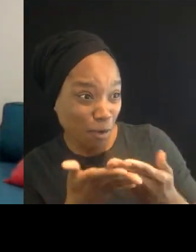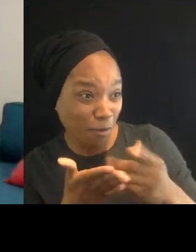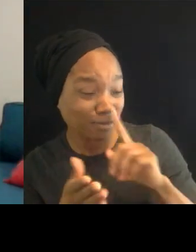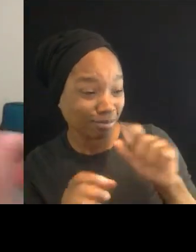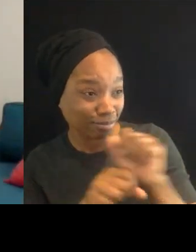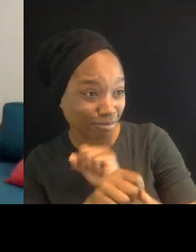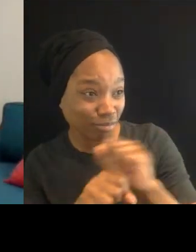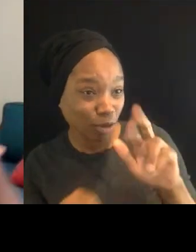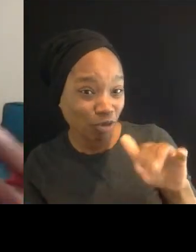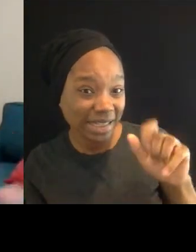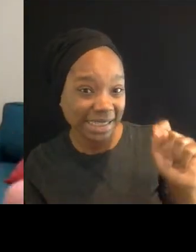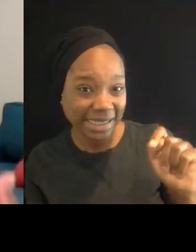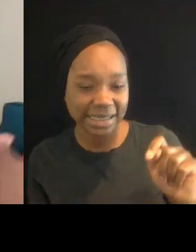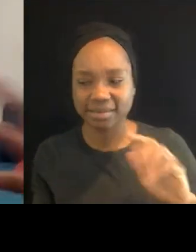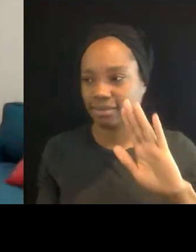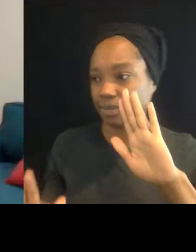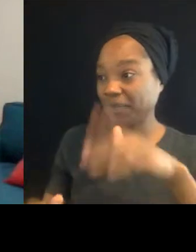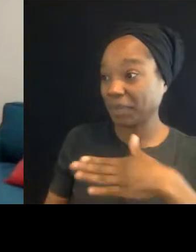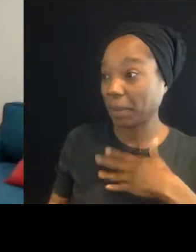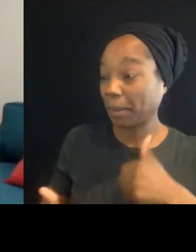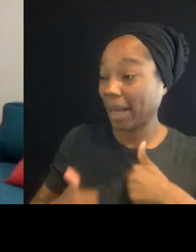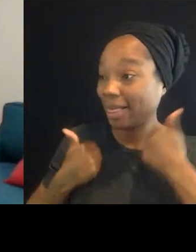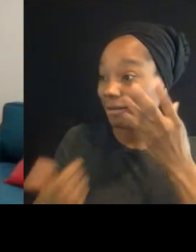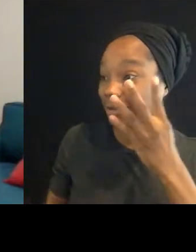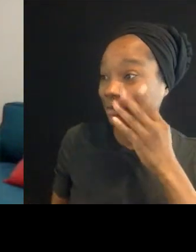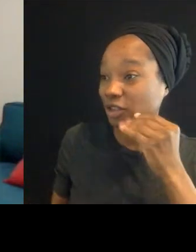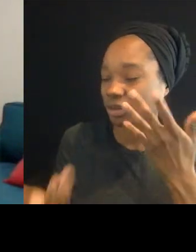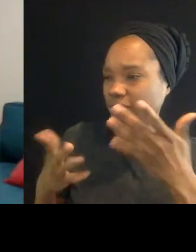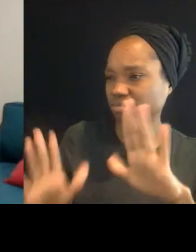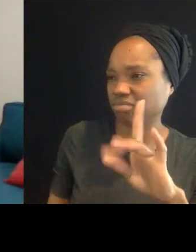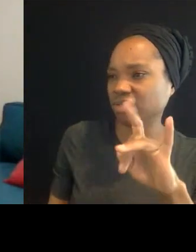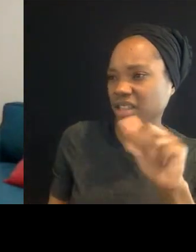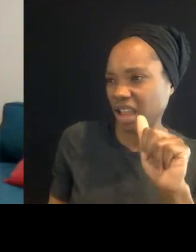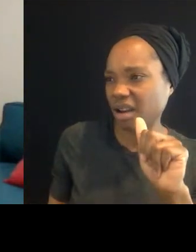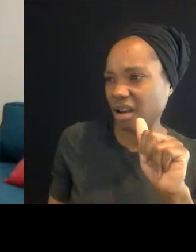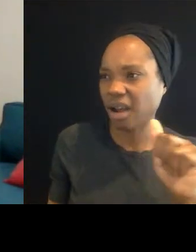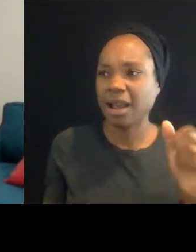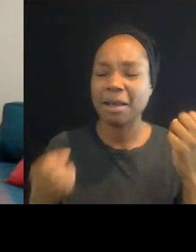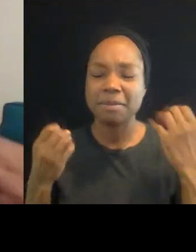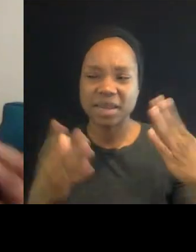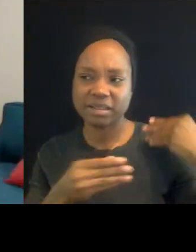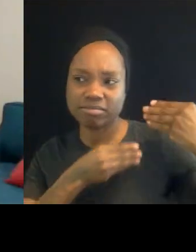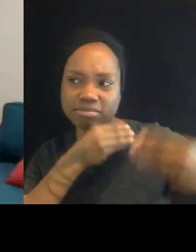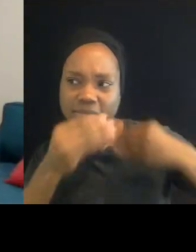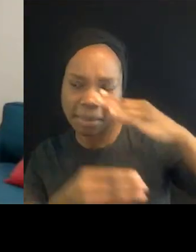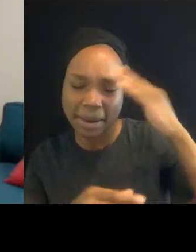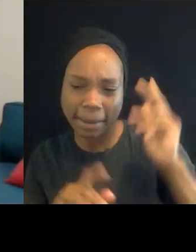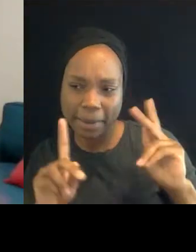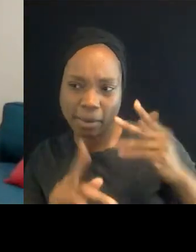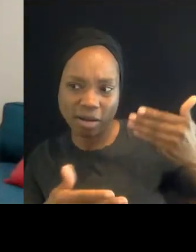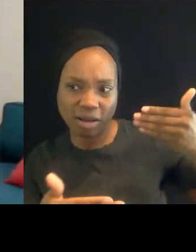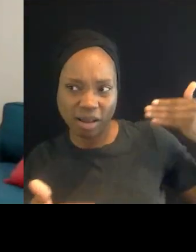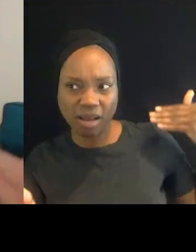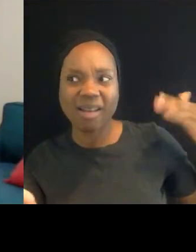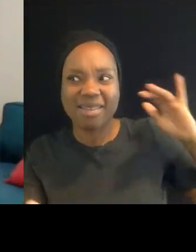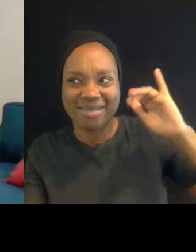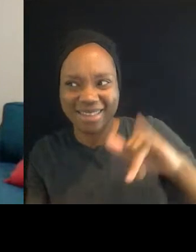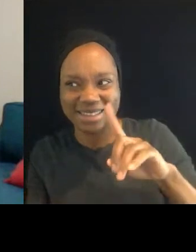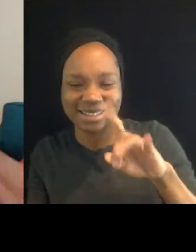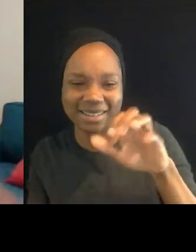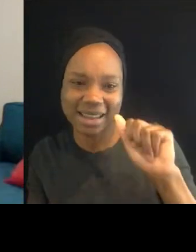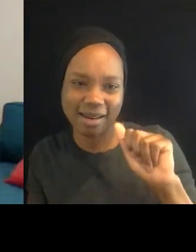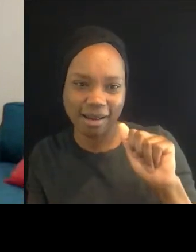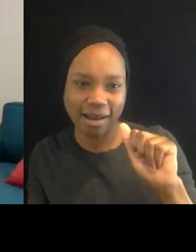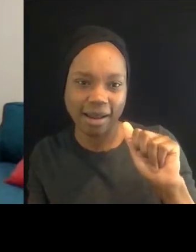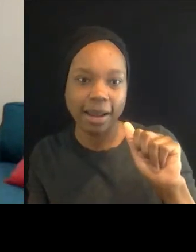lived experience. data is the experience of generations of Black people who have come before me. But it will upset the fibers of this